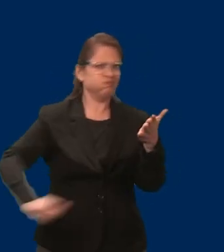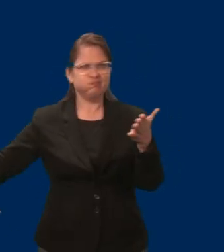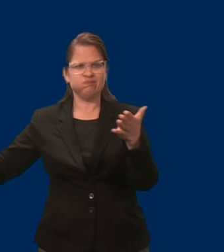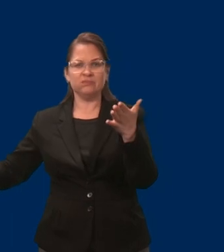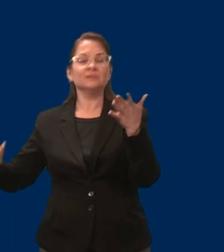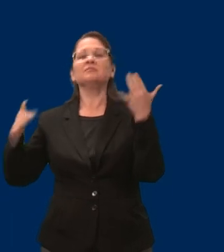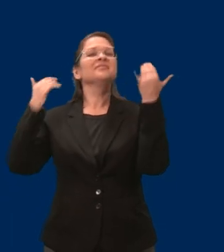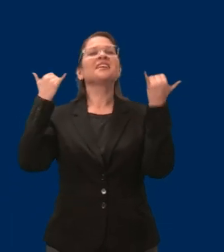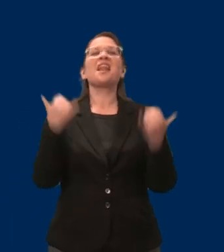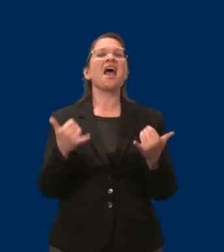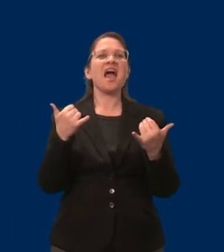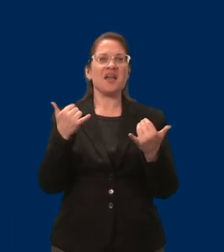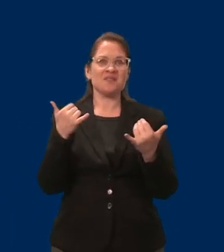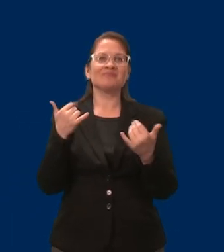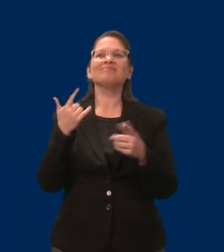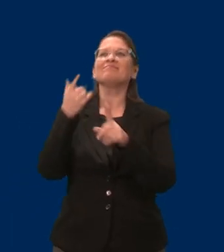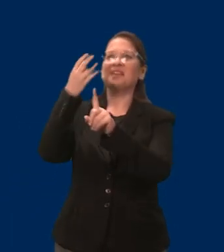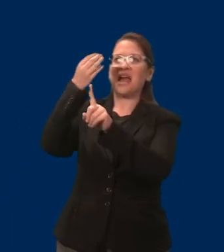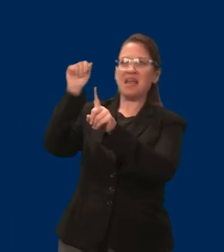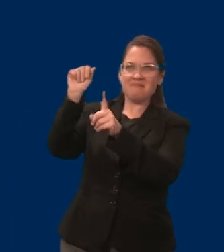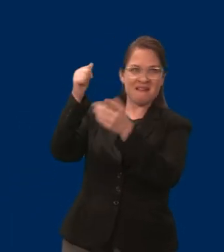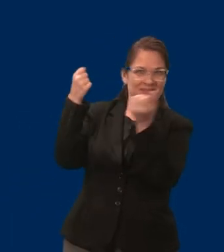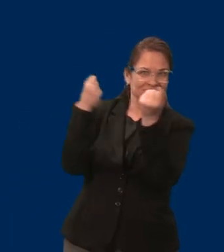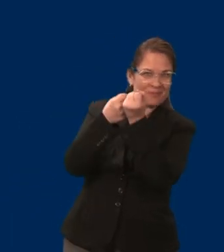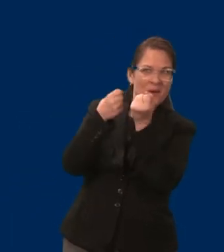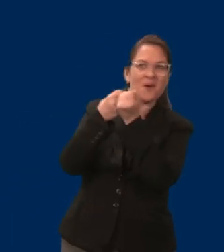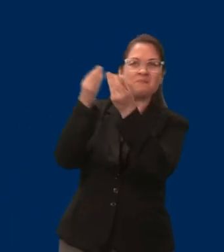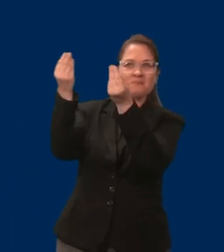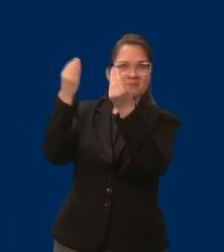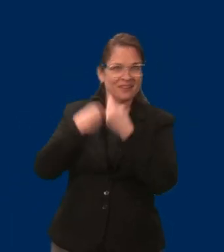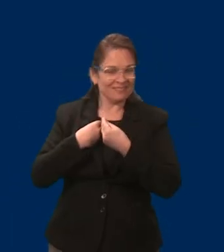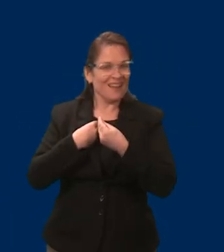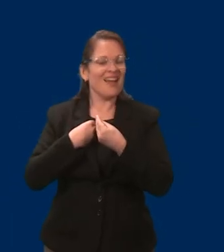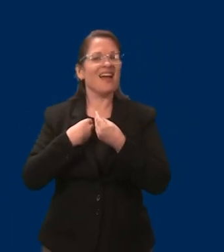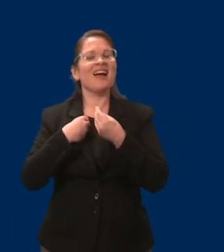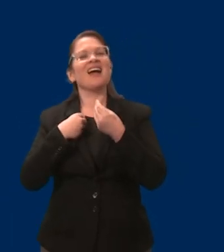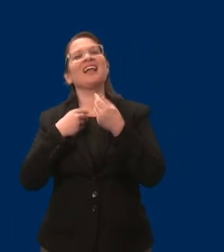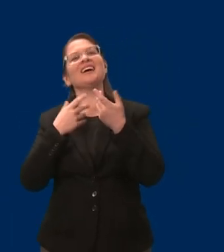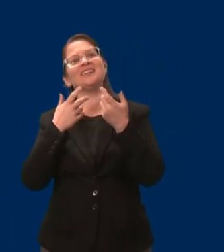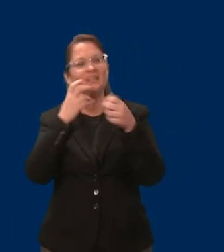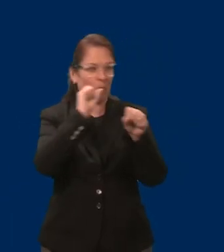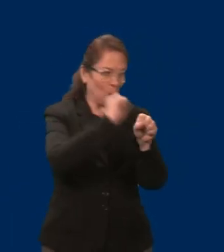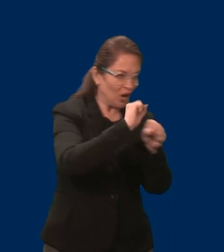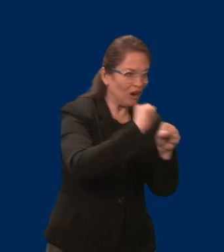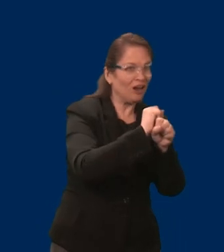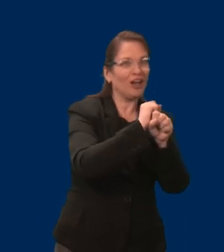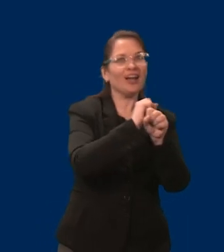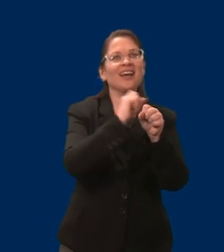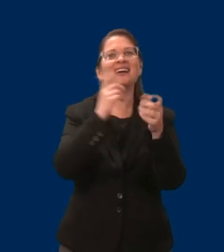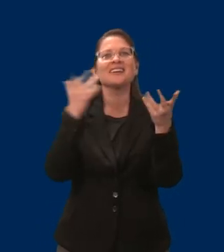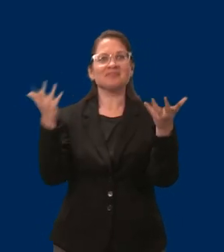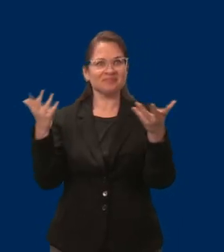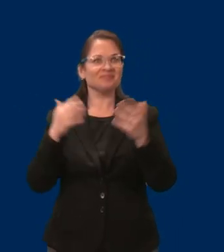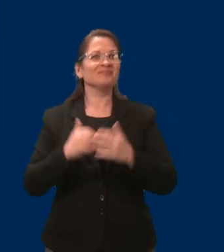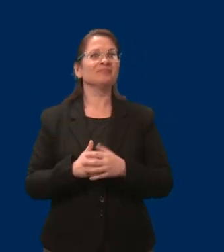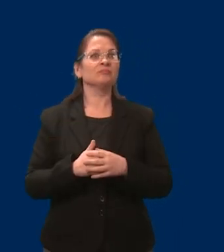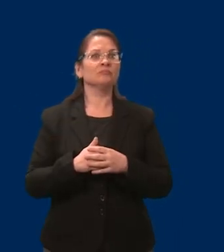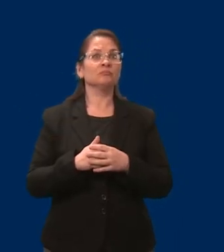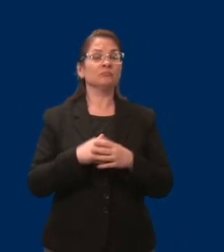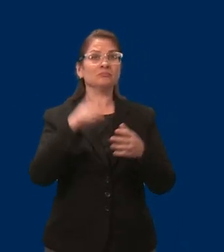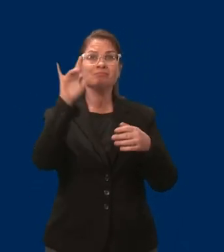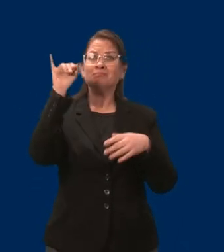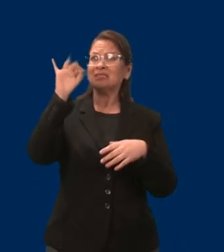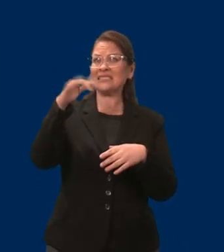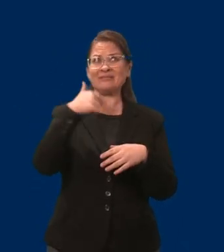reimbursement check from the county, I can't pay my MAEPD premiums and my car payment, or my MAEPD premiums